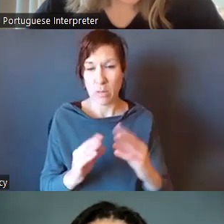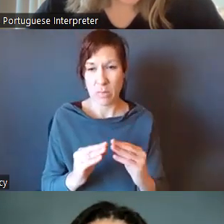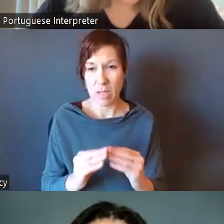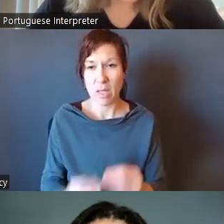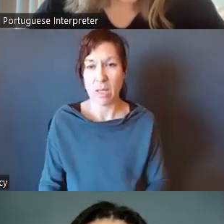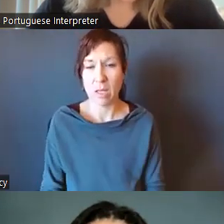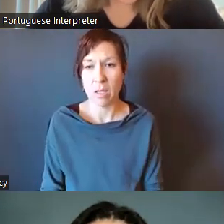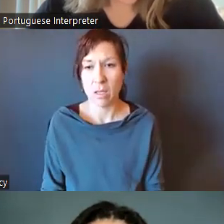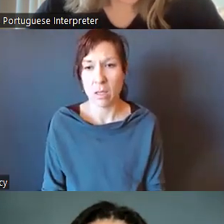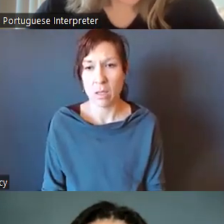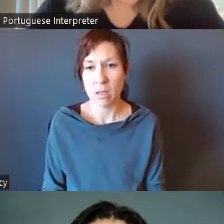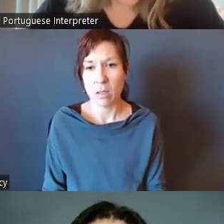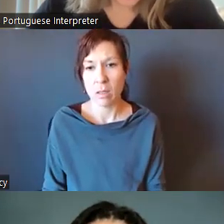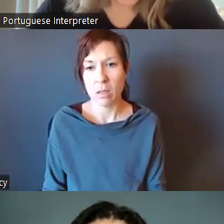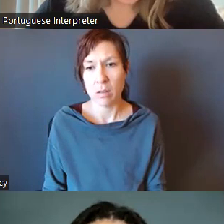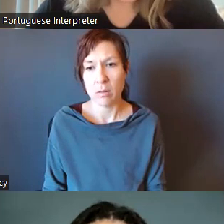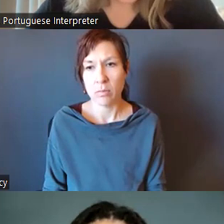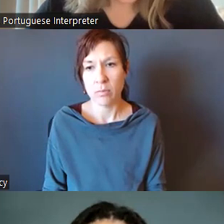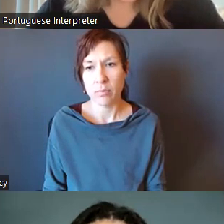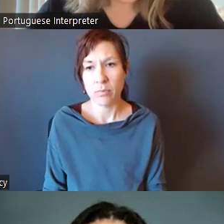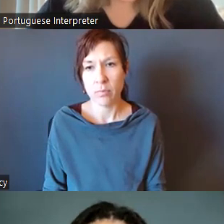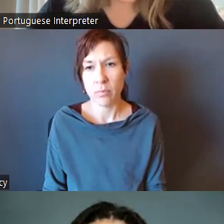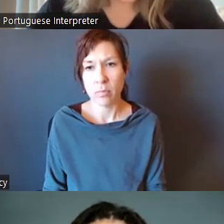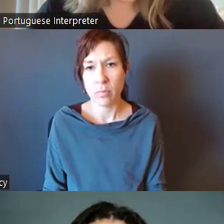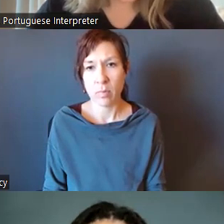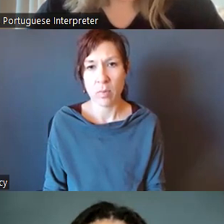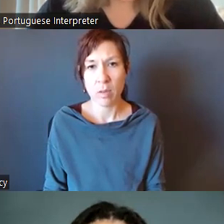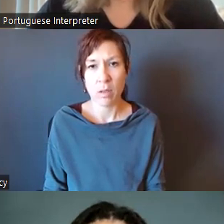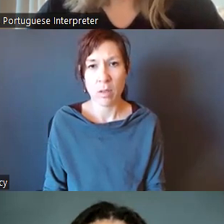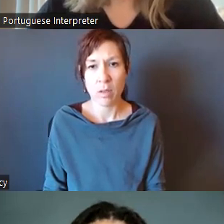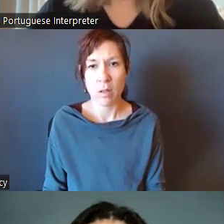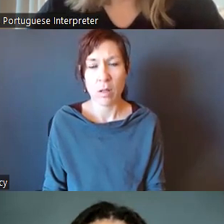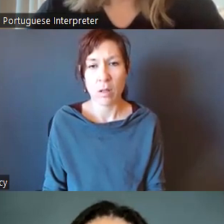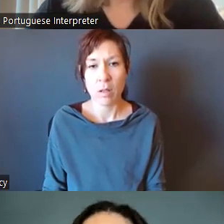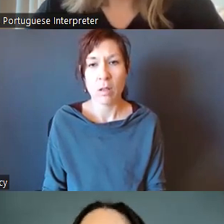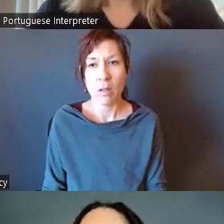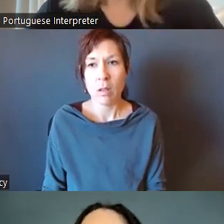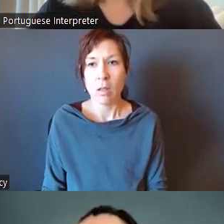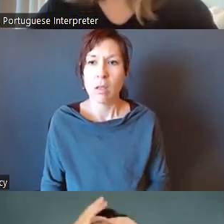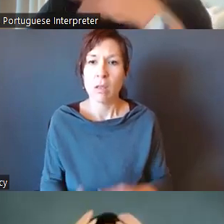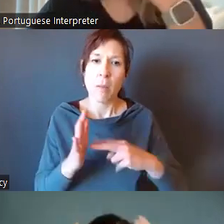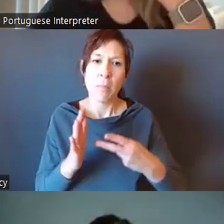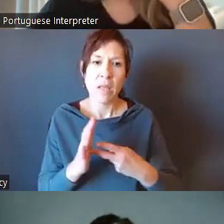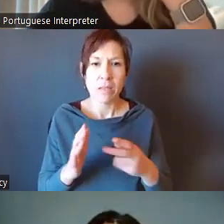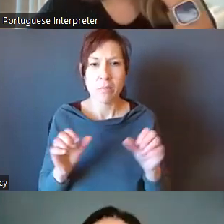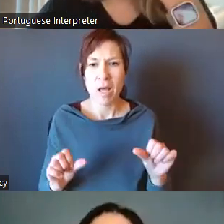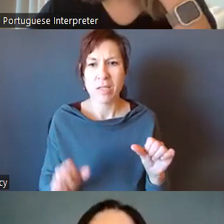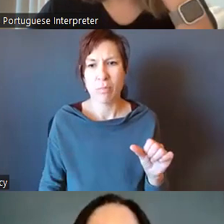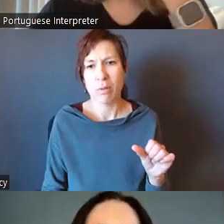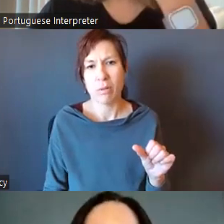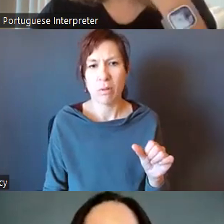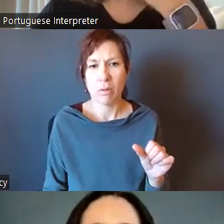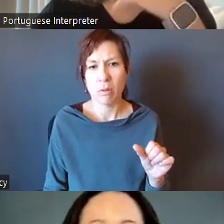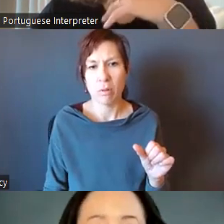conceivably, if that, if we stuck with that first part, then I could imagine that we could leave open